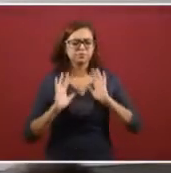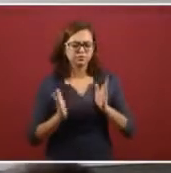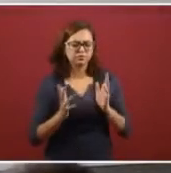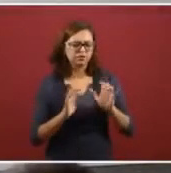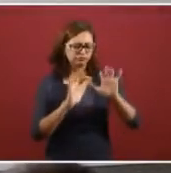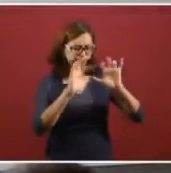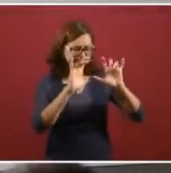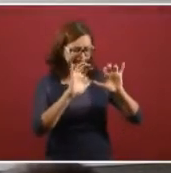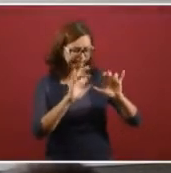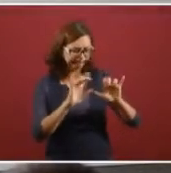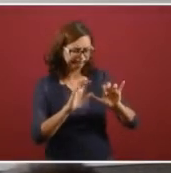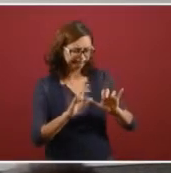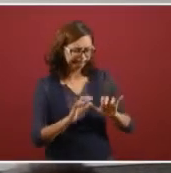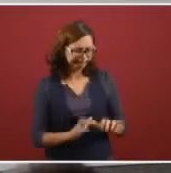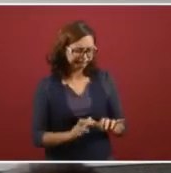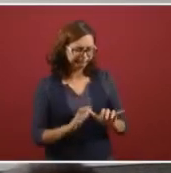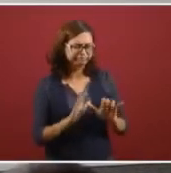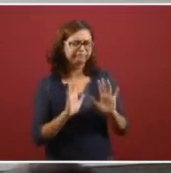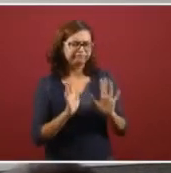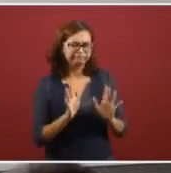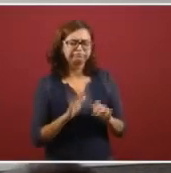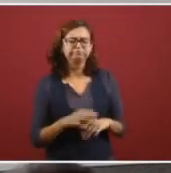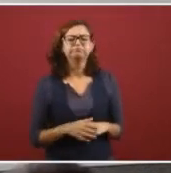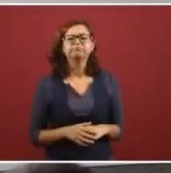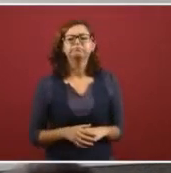I've already done my first draft.